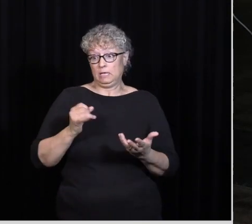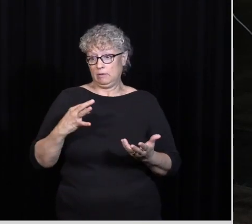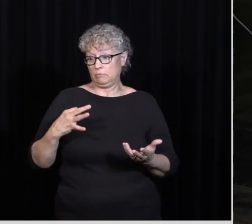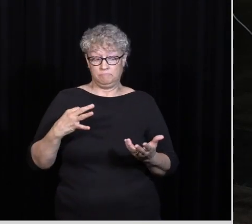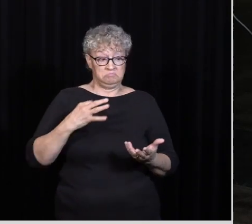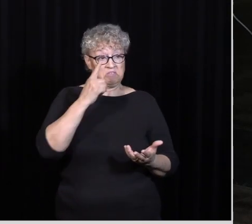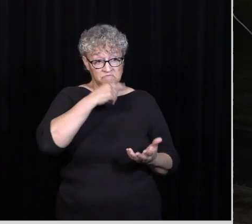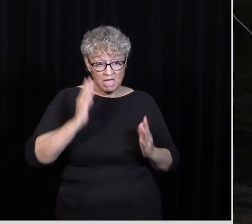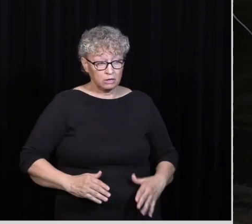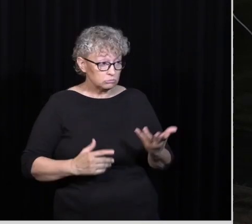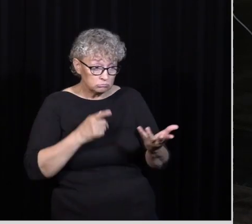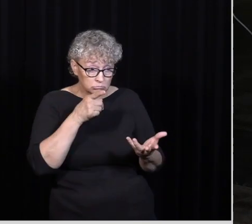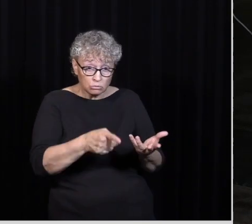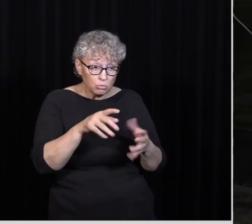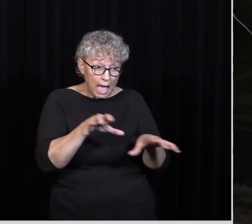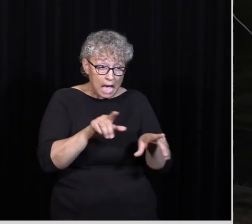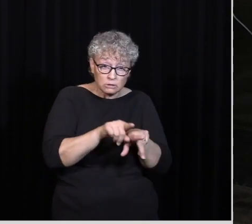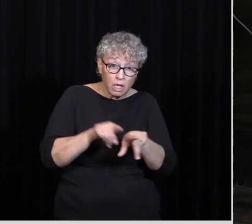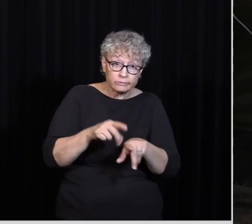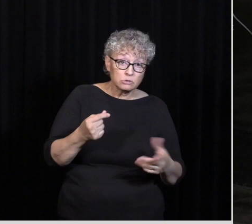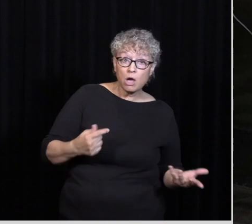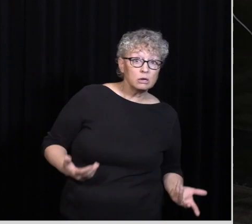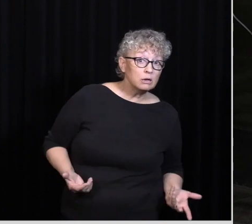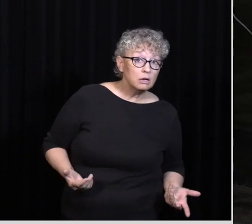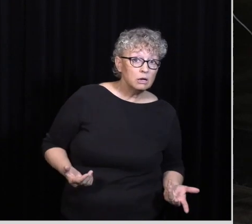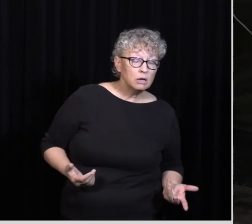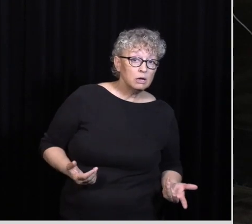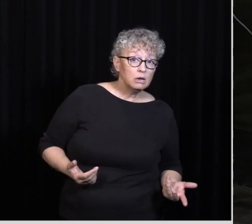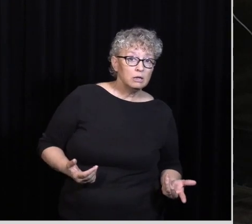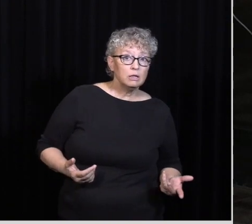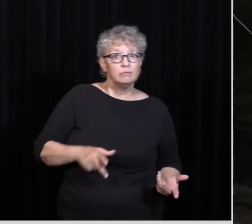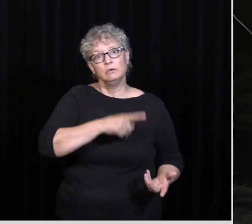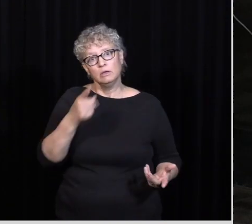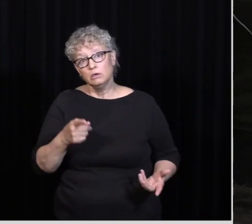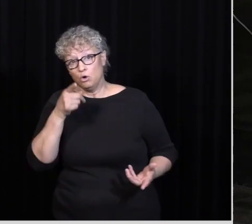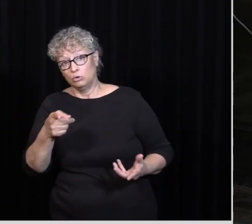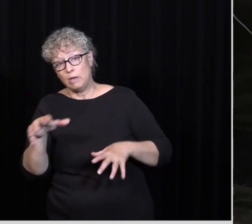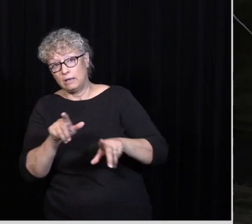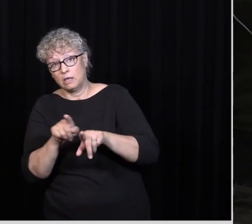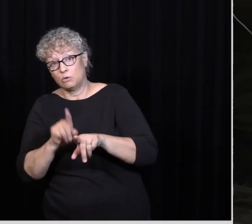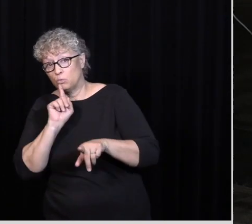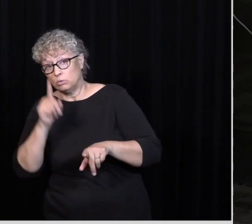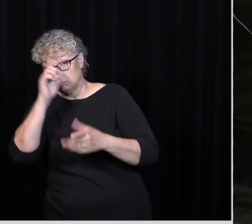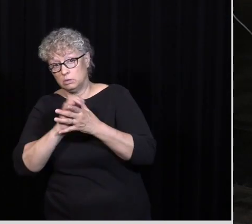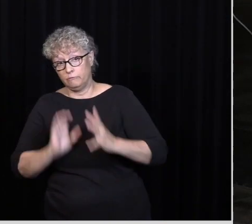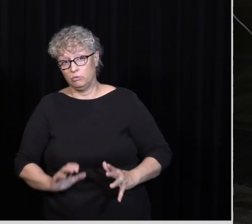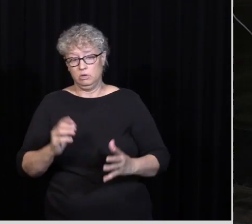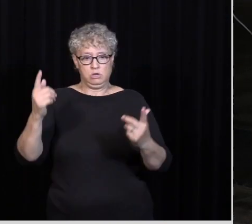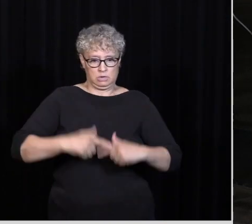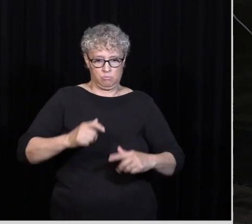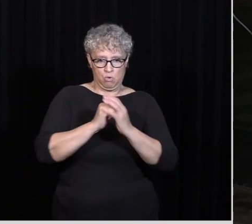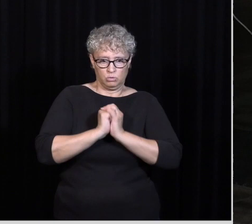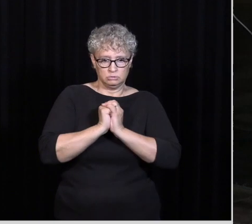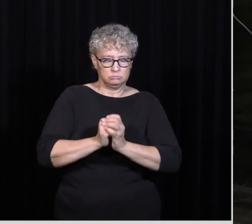My question for you Is are you acting like a dog Then for here It's hey Are you acting like a real believer When you came to worship This morning Is it in the spirit